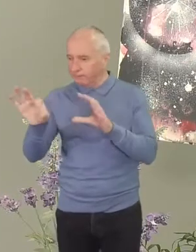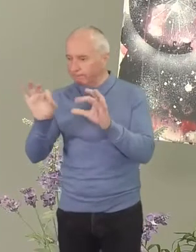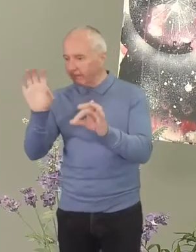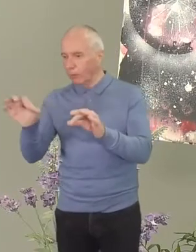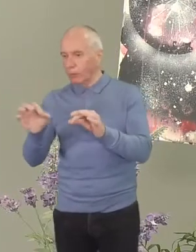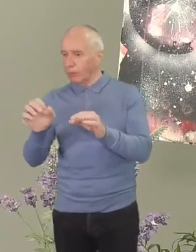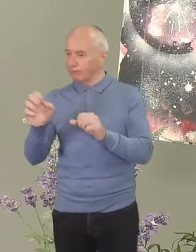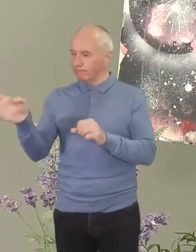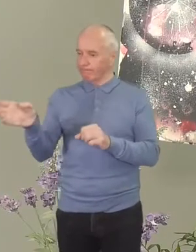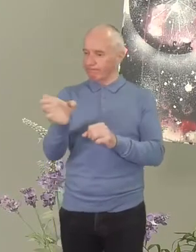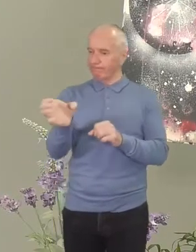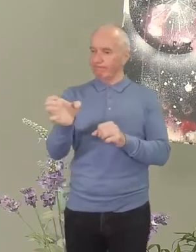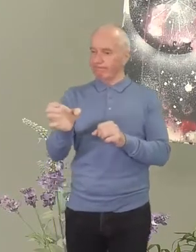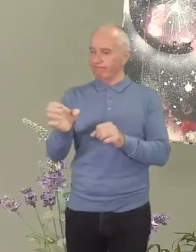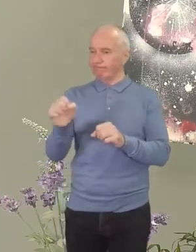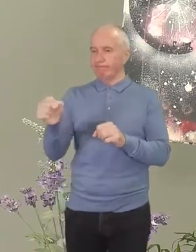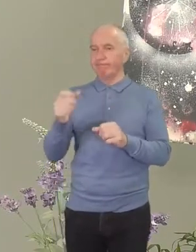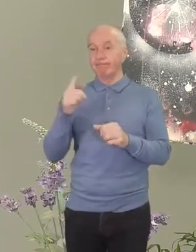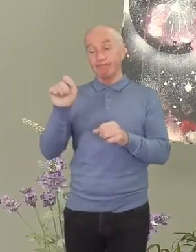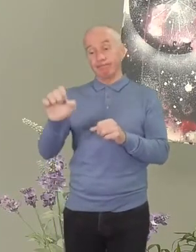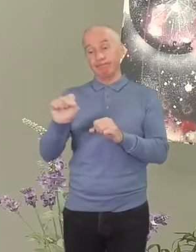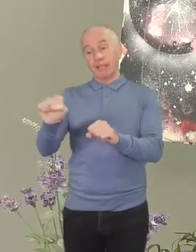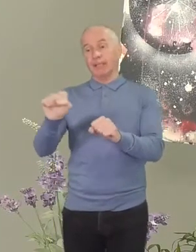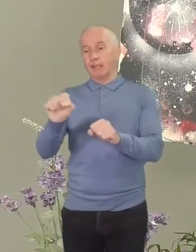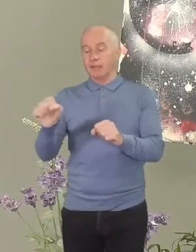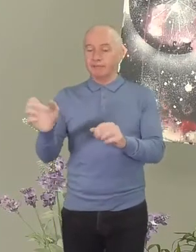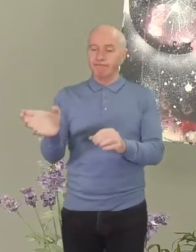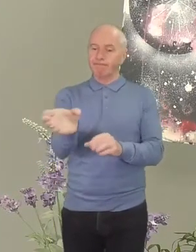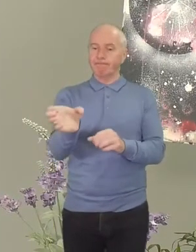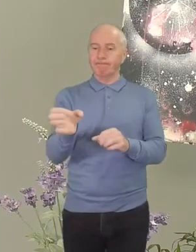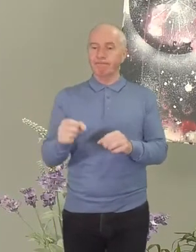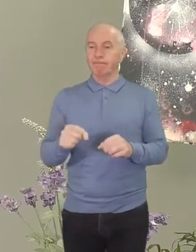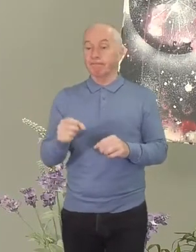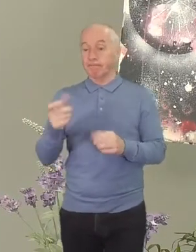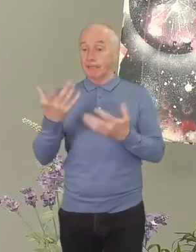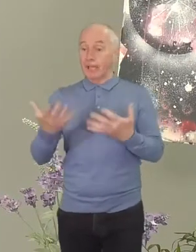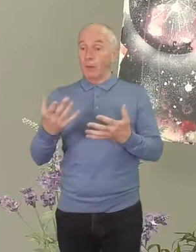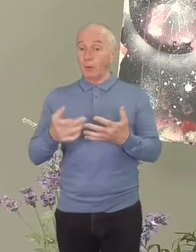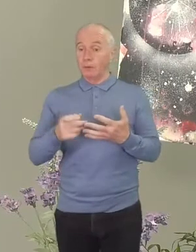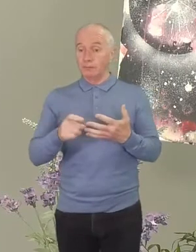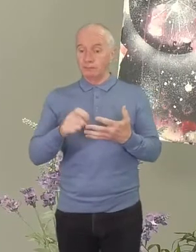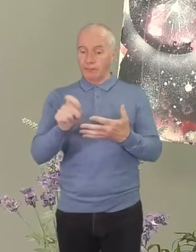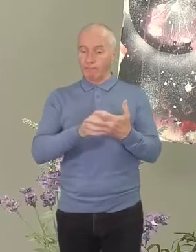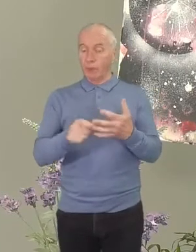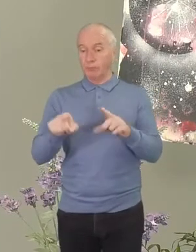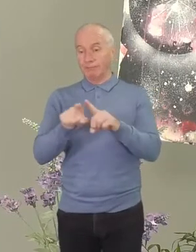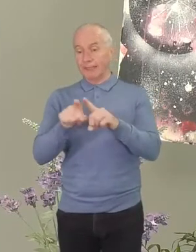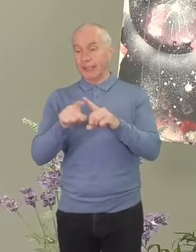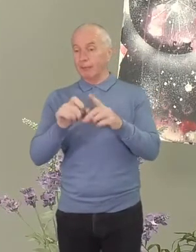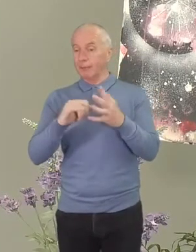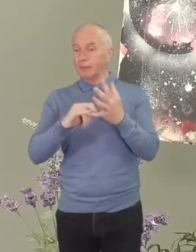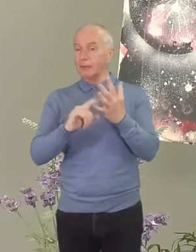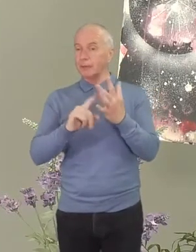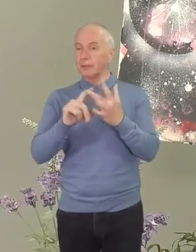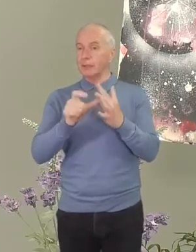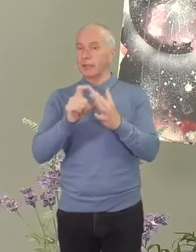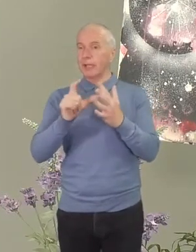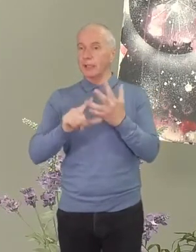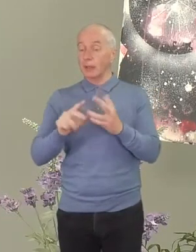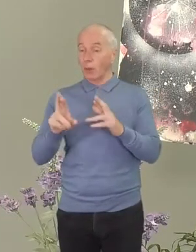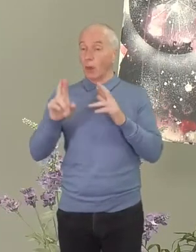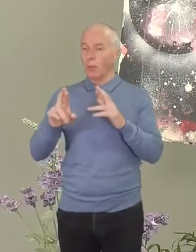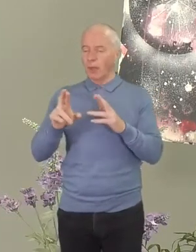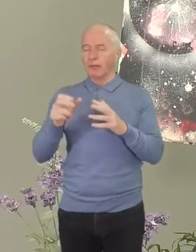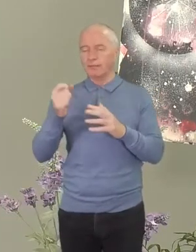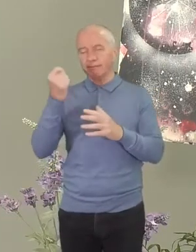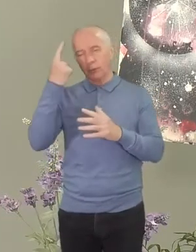successor. But the resolution is on the screen now, so please do vote using Slido. Hopefully you're getting the hang of this